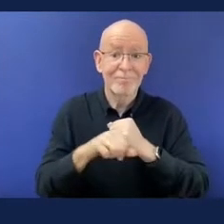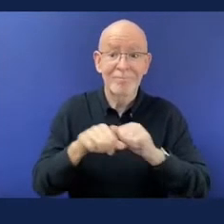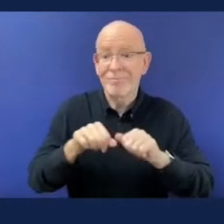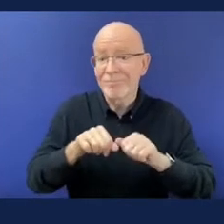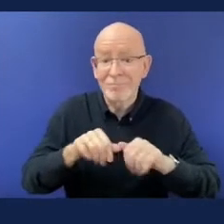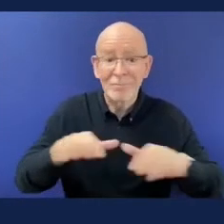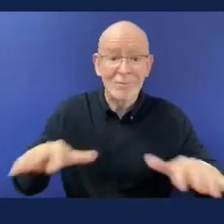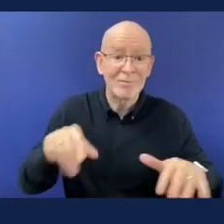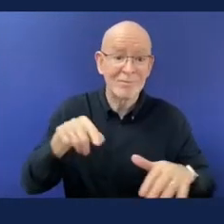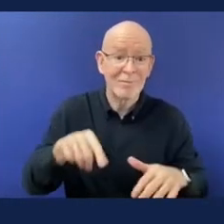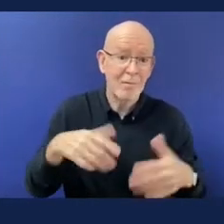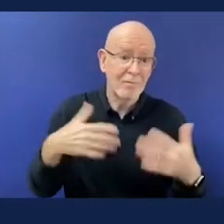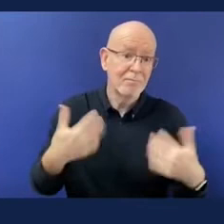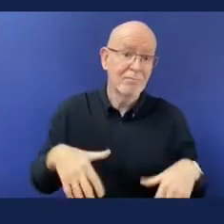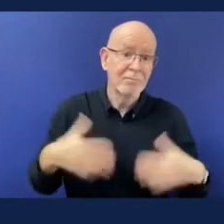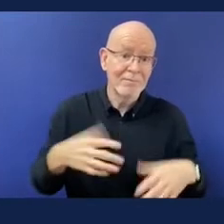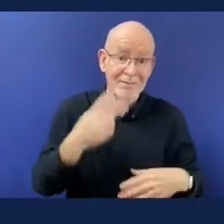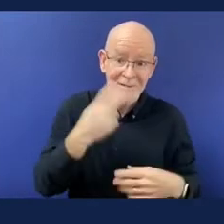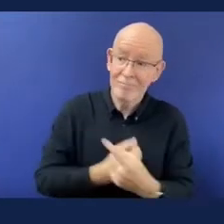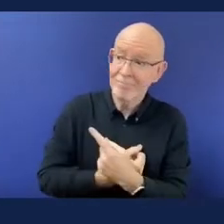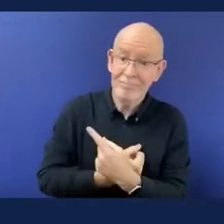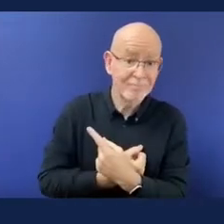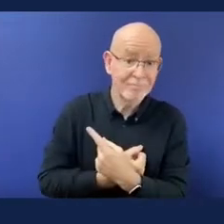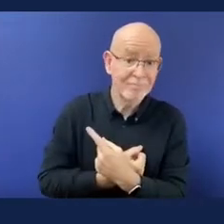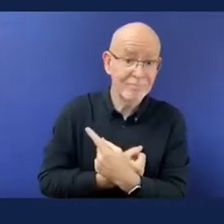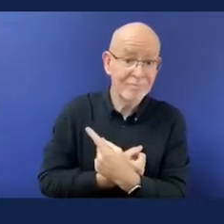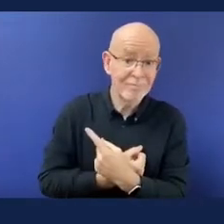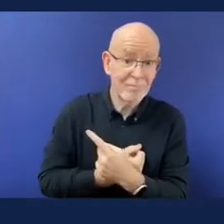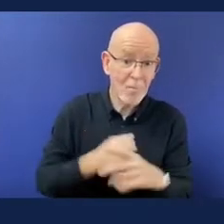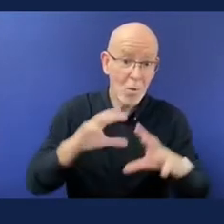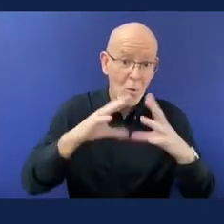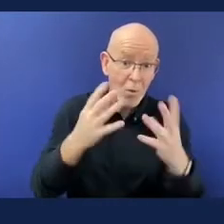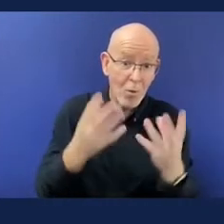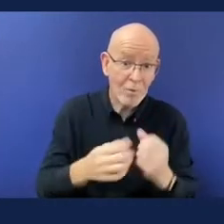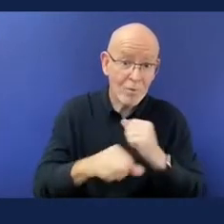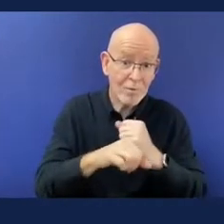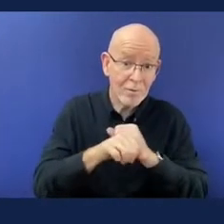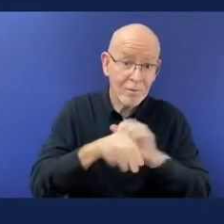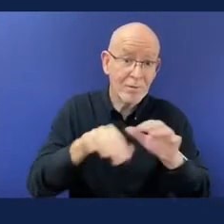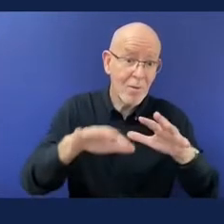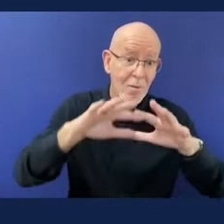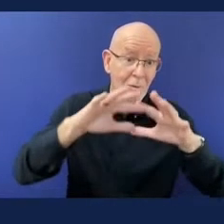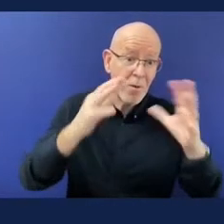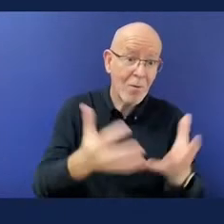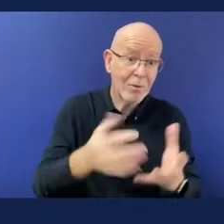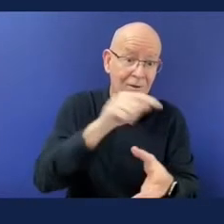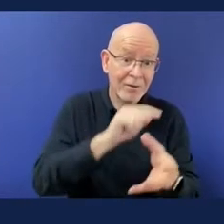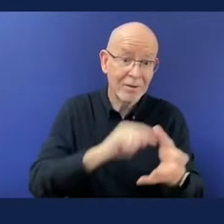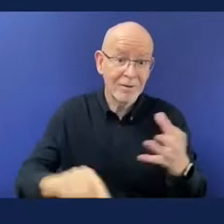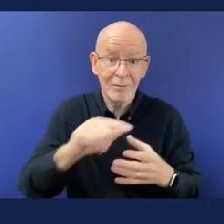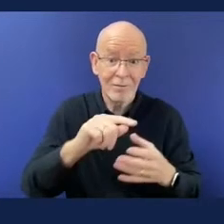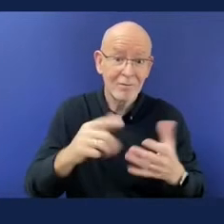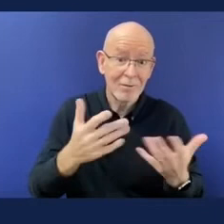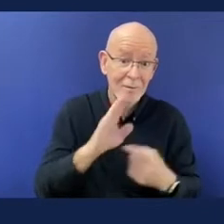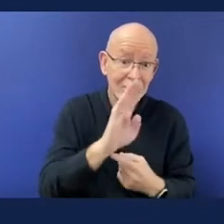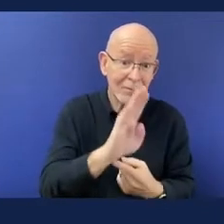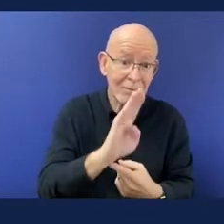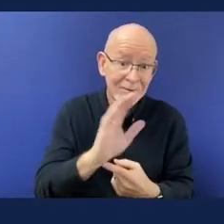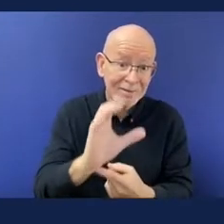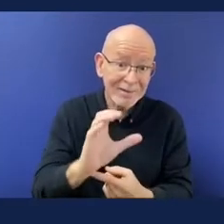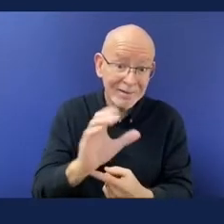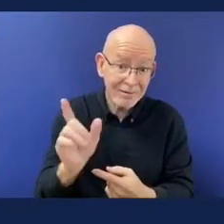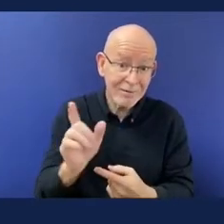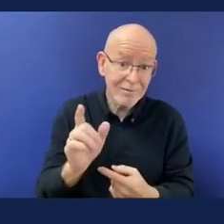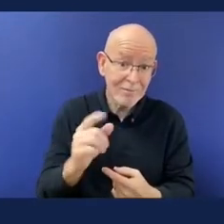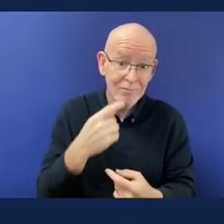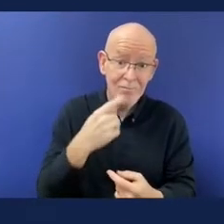the launch now in addition to the media coverage we wanted purple to be shown as the international color of disability so how did we do that well if